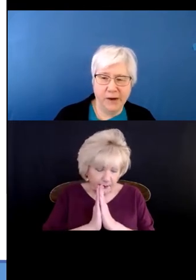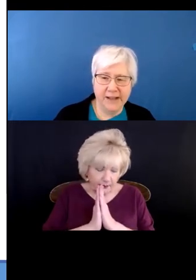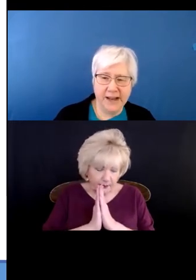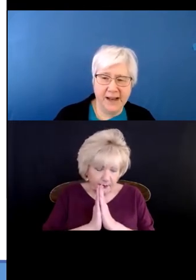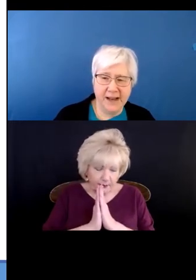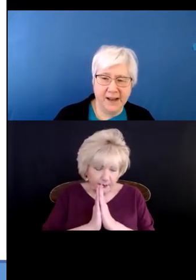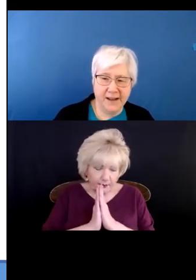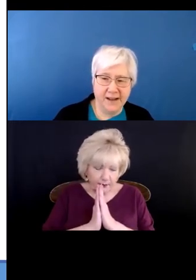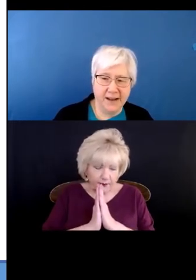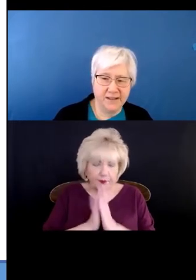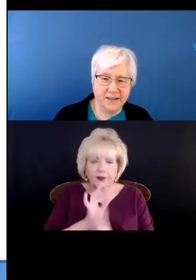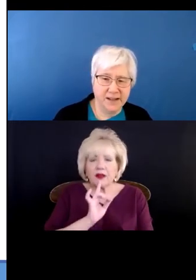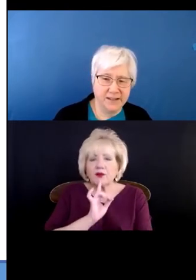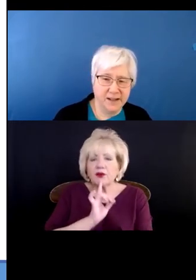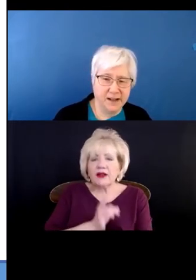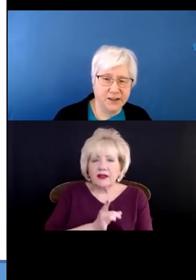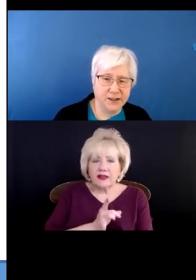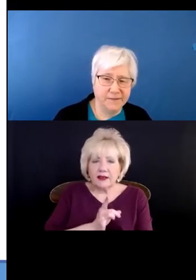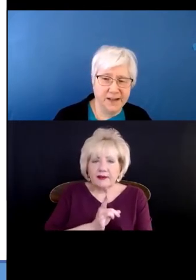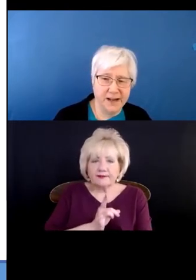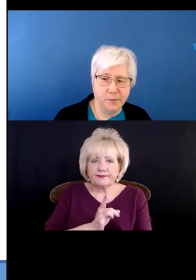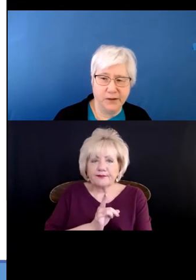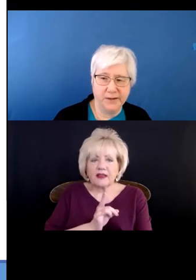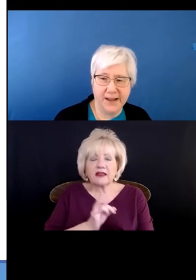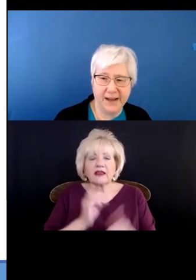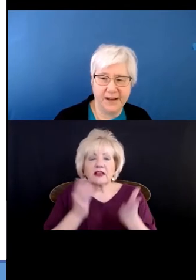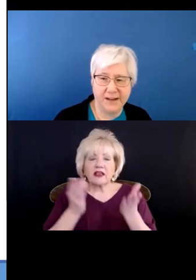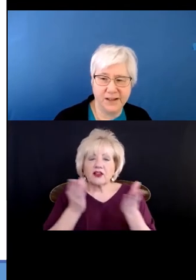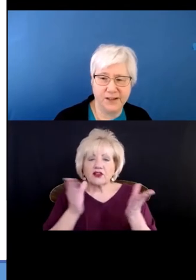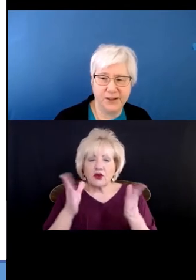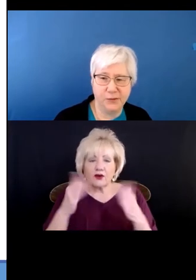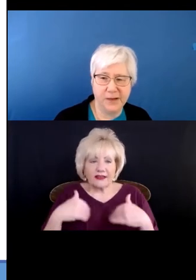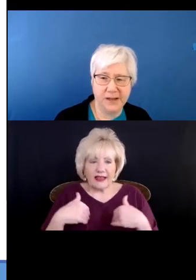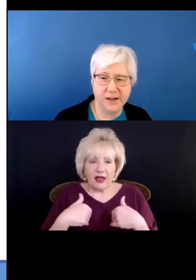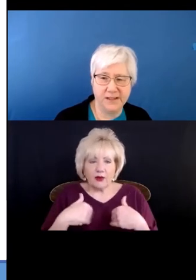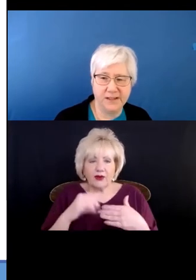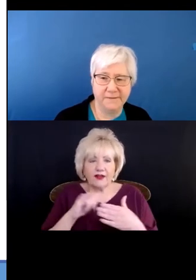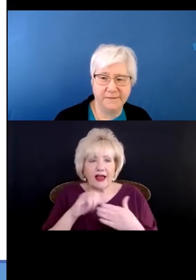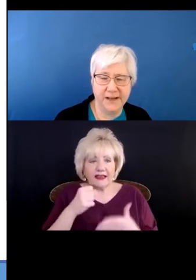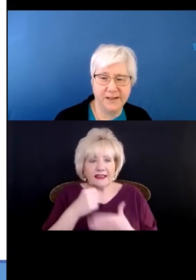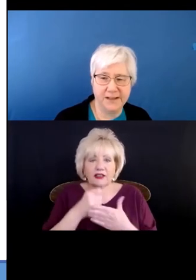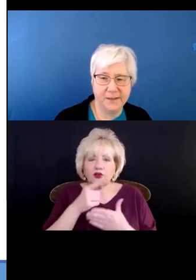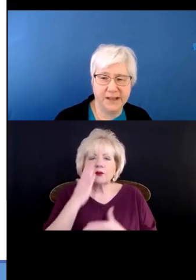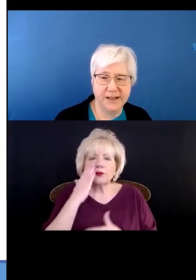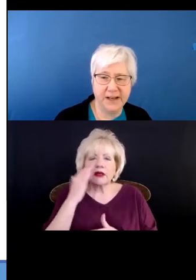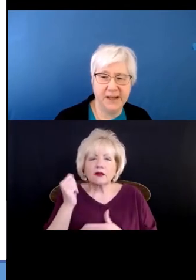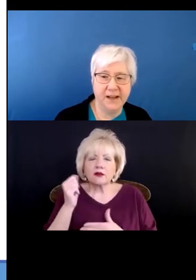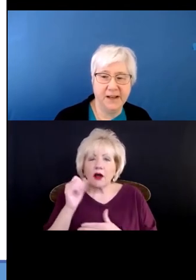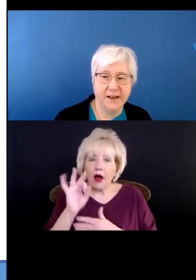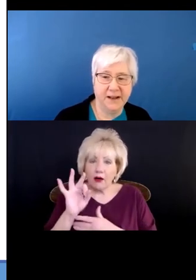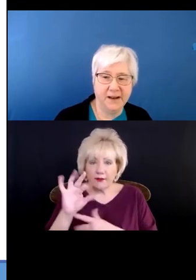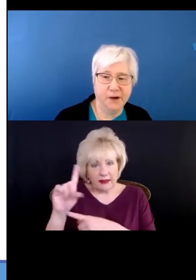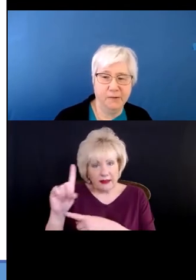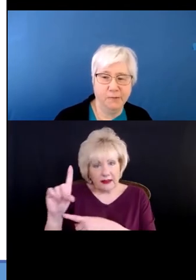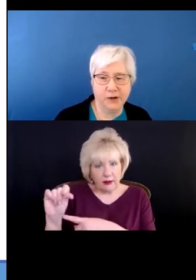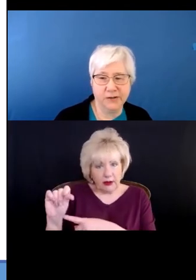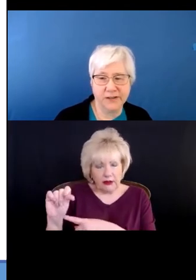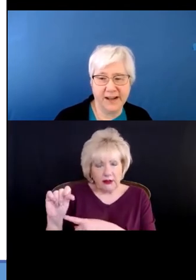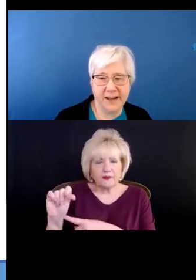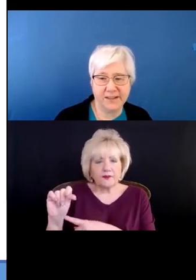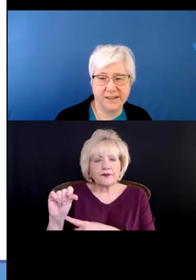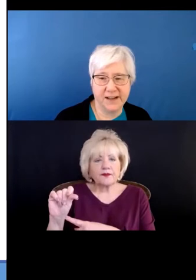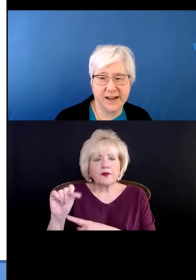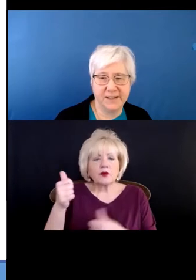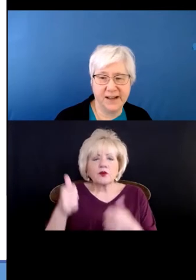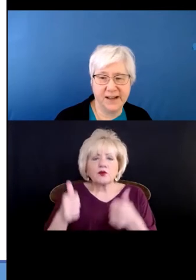Really, is this a service animal that assists you because of a disability? And what worker